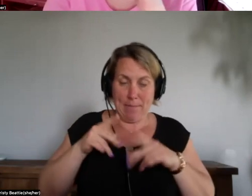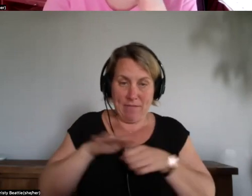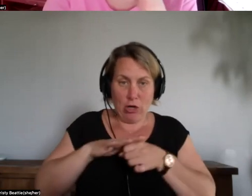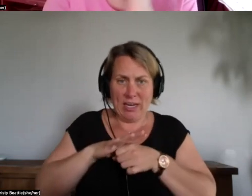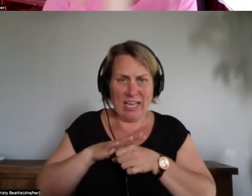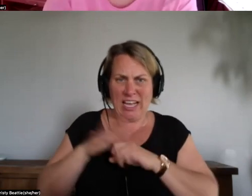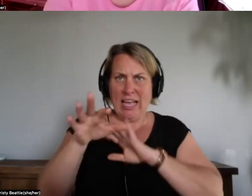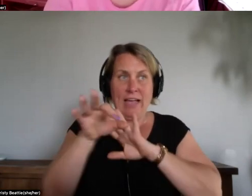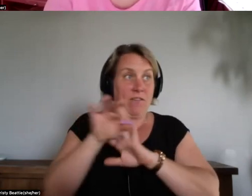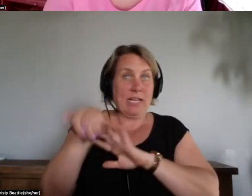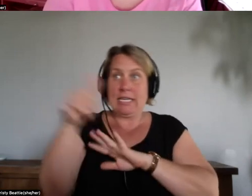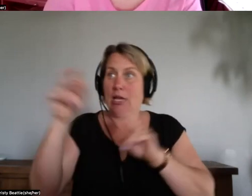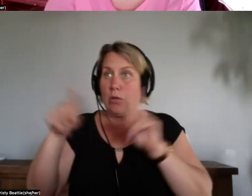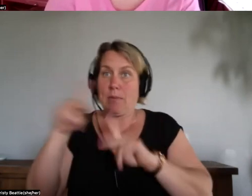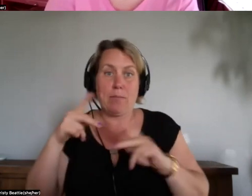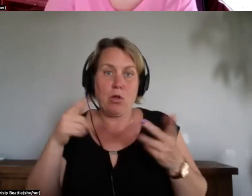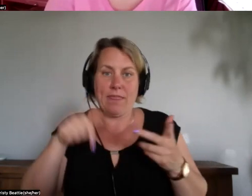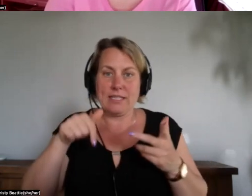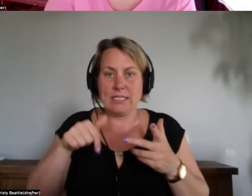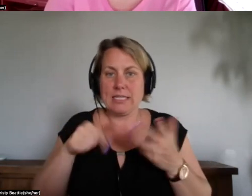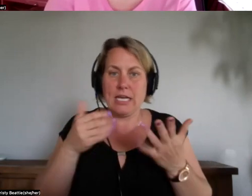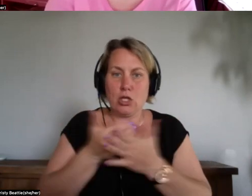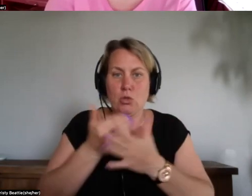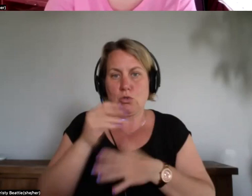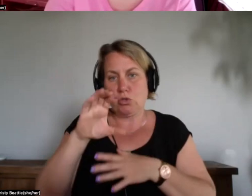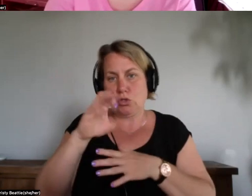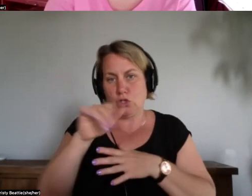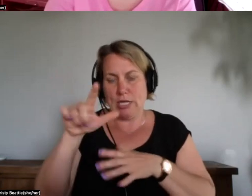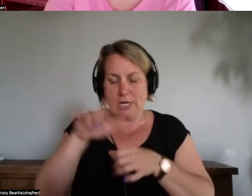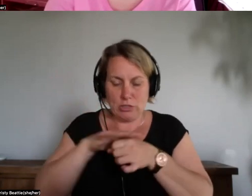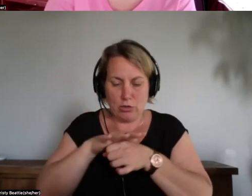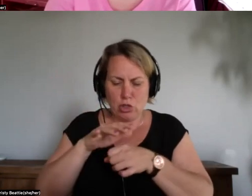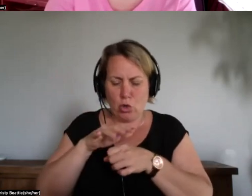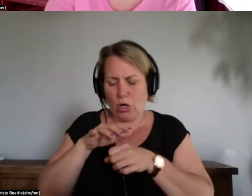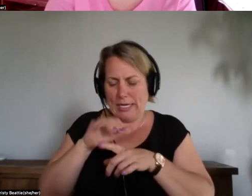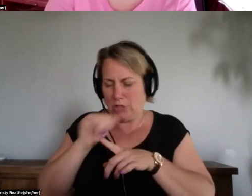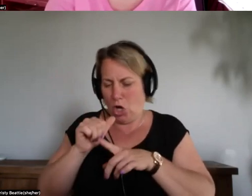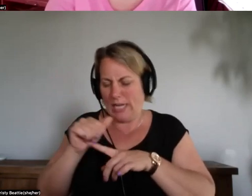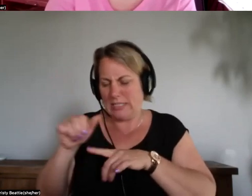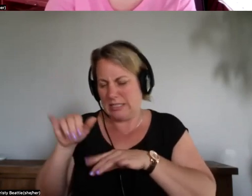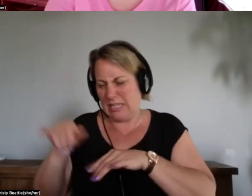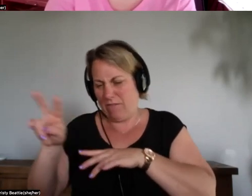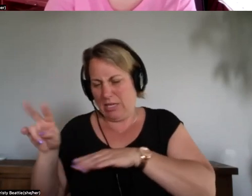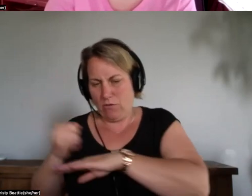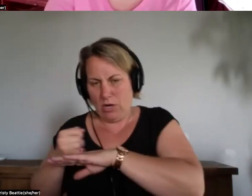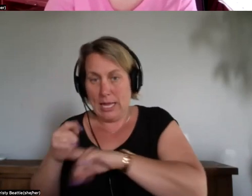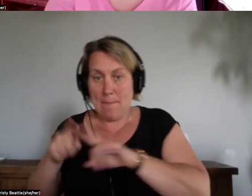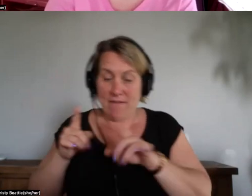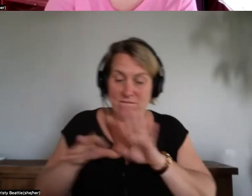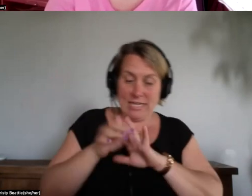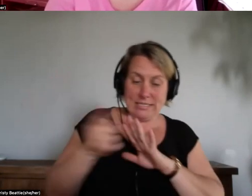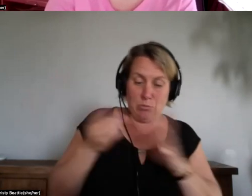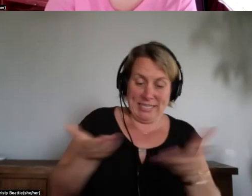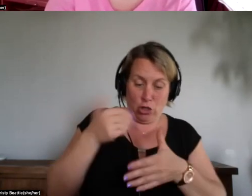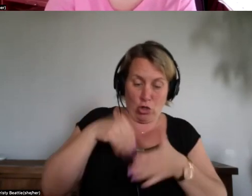this isn't new channel territory that's on vancouver island but finding within the friendship center um people